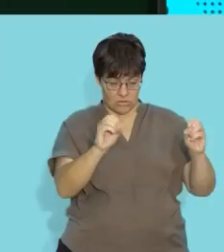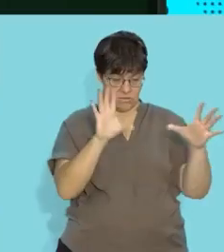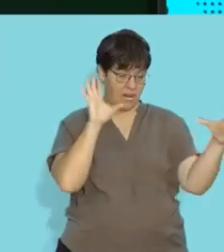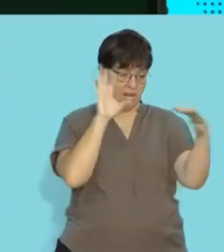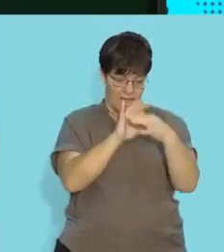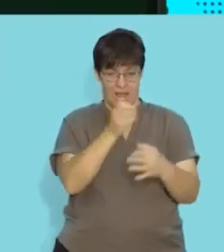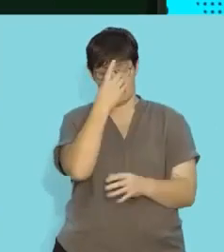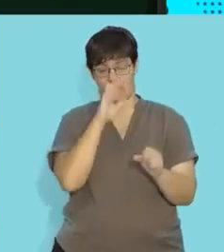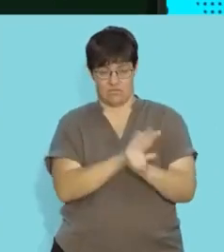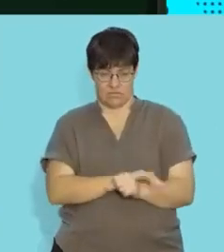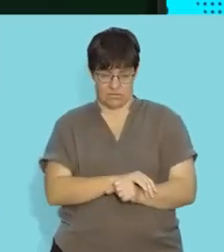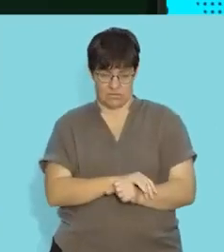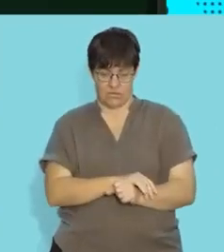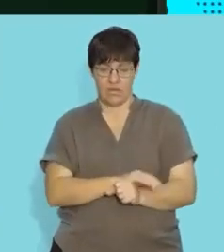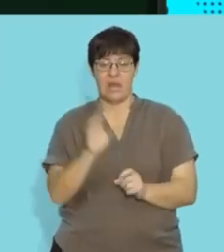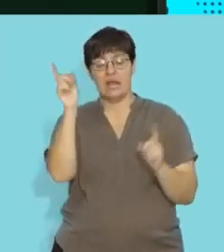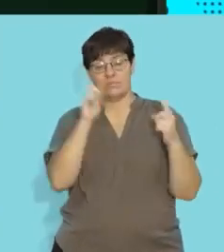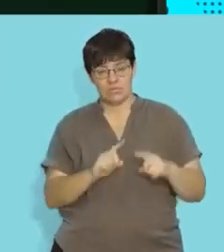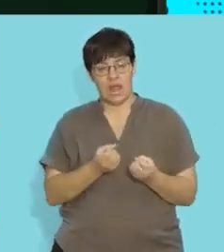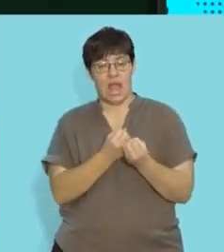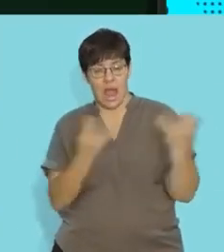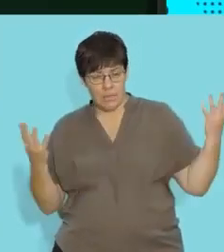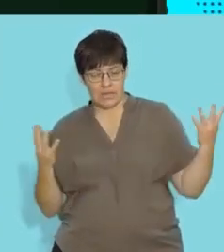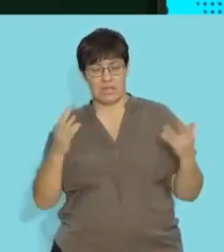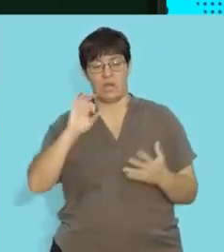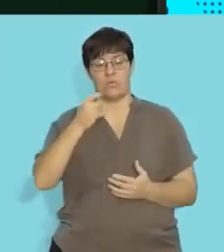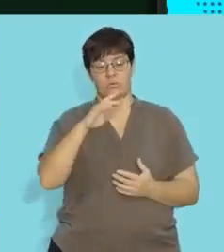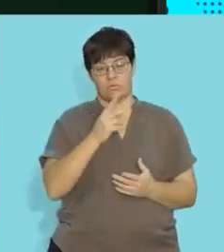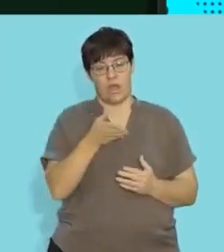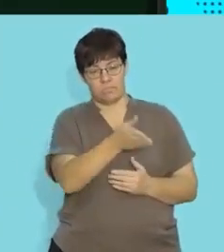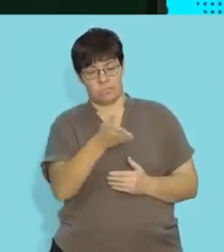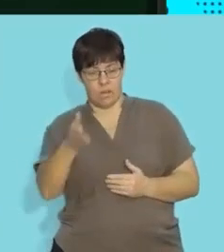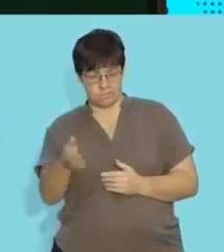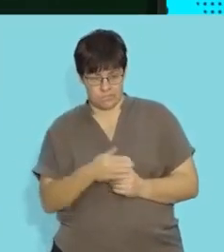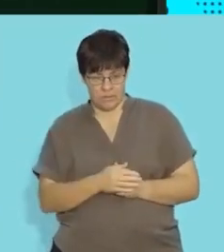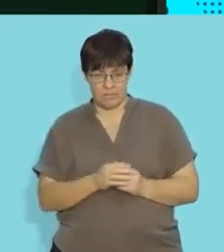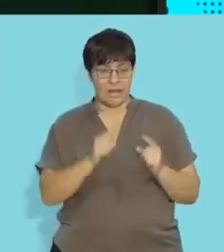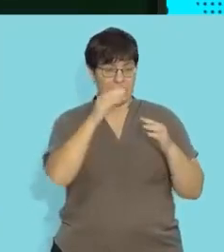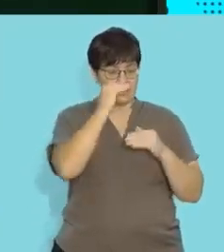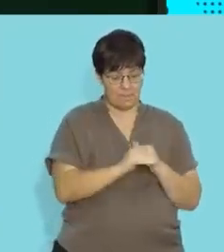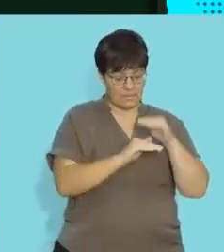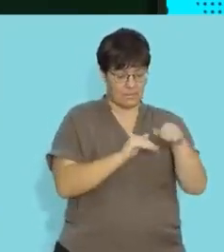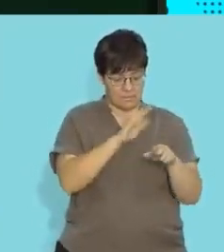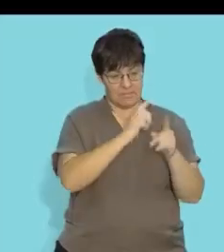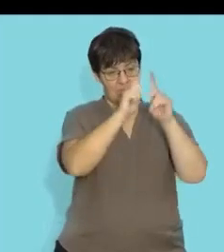especially with regards to the number of chromosomes that occur in these cells at different stages of